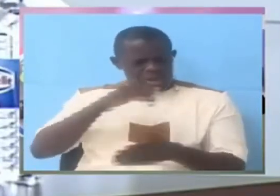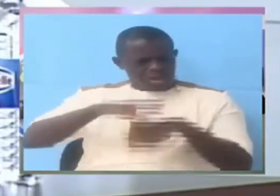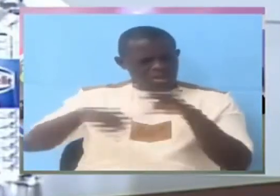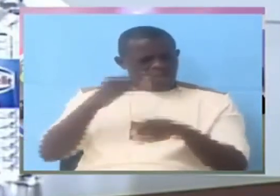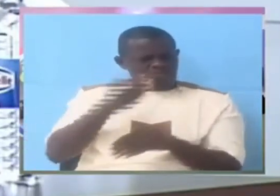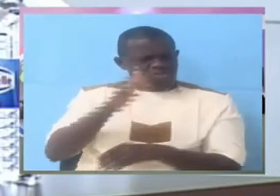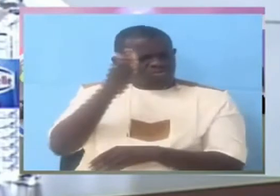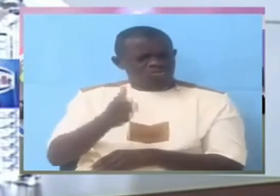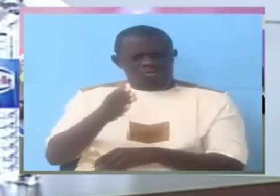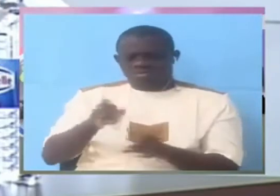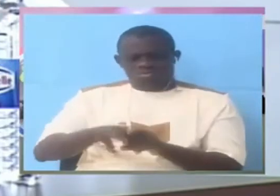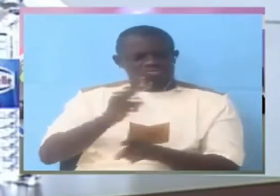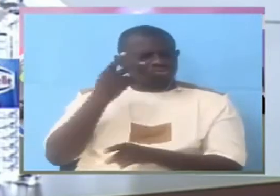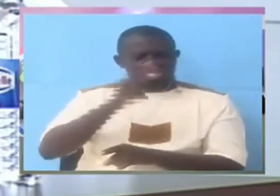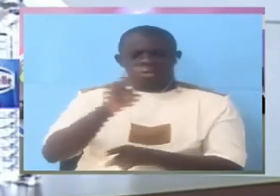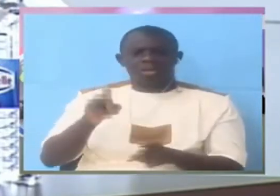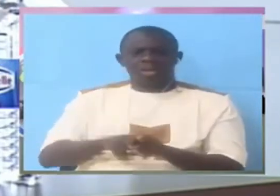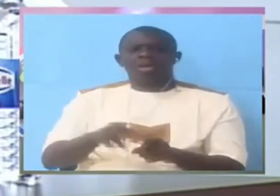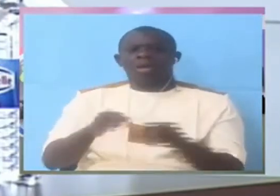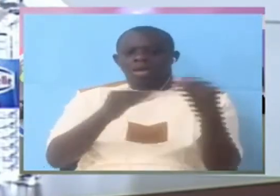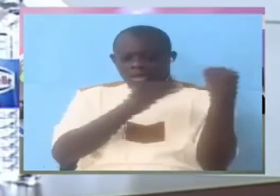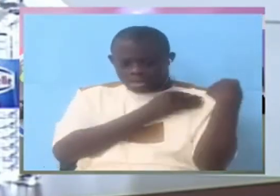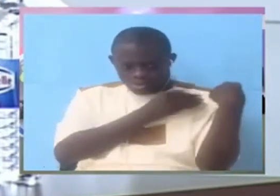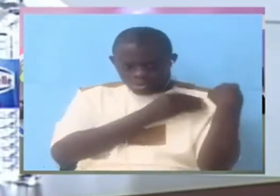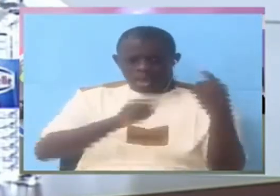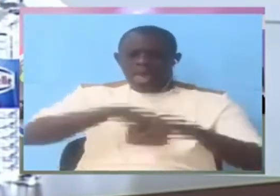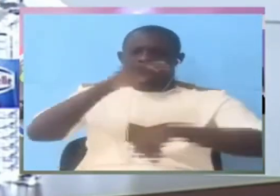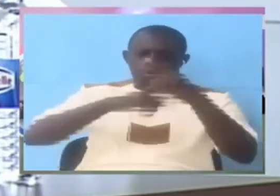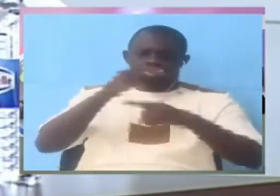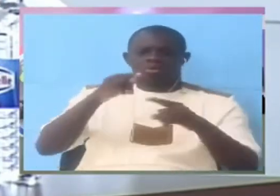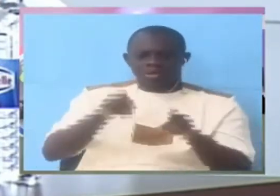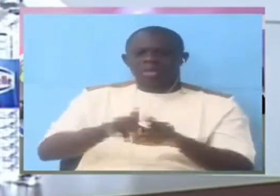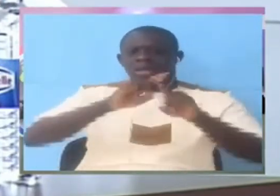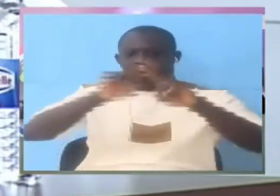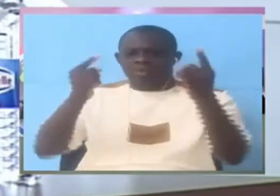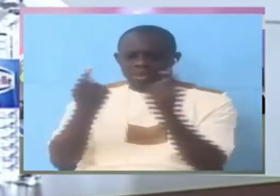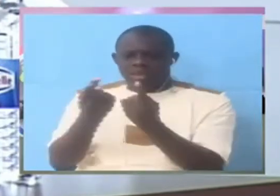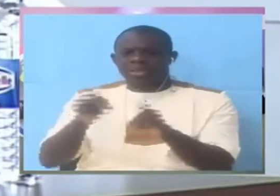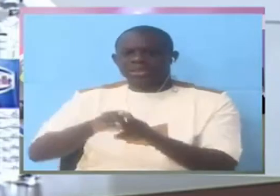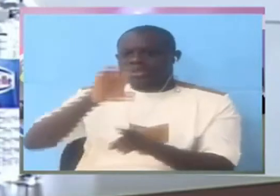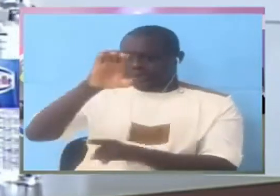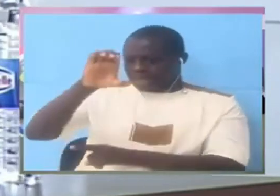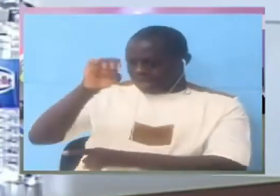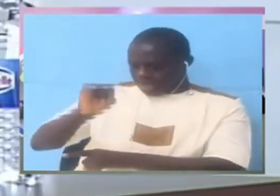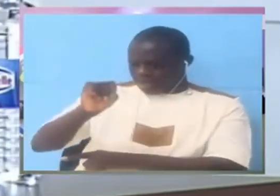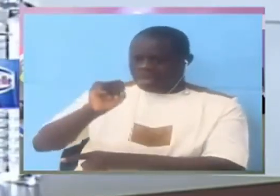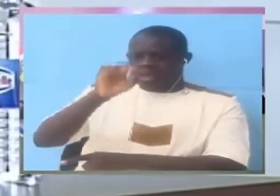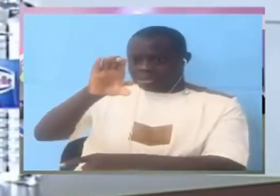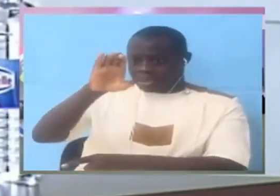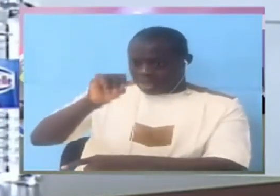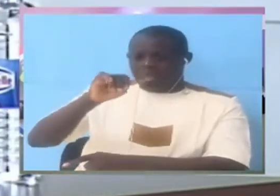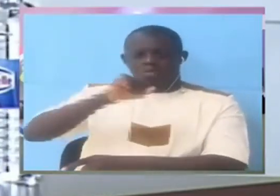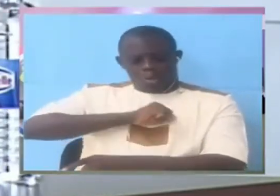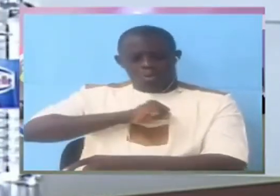and it is the responsibility of ce when it comes to political political issues the department of ce is their sole responsibility